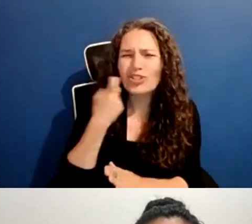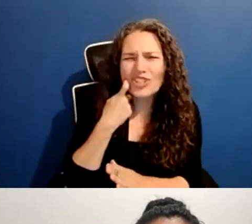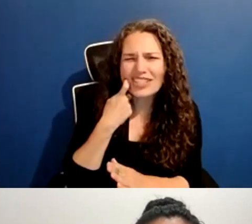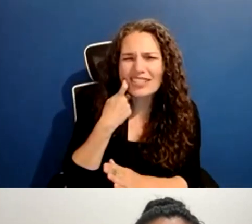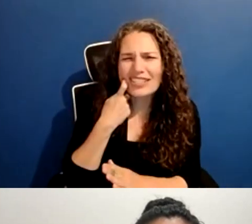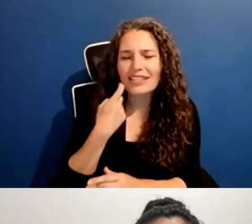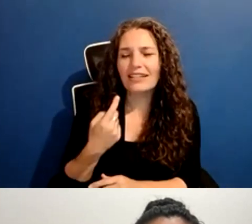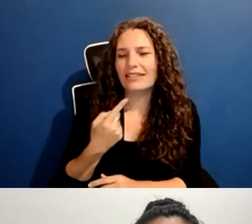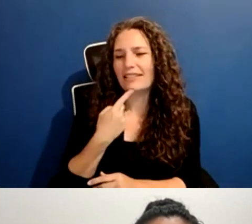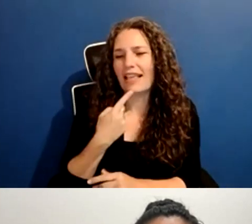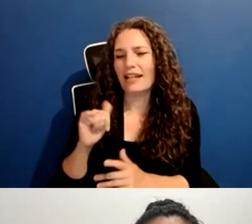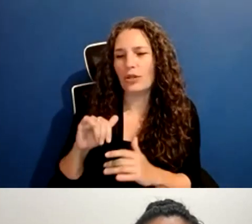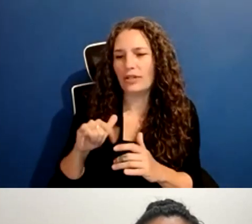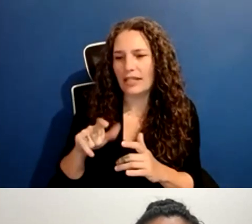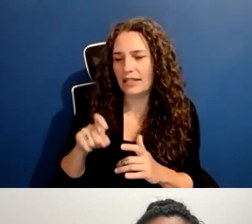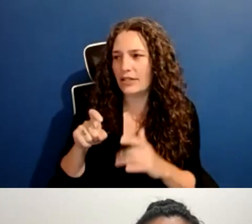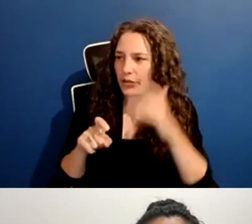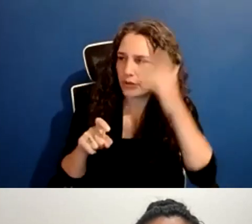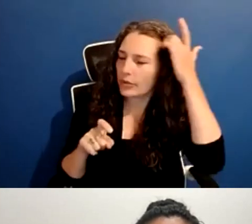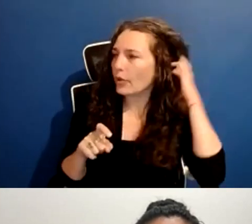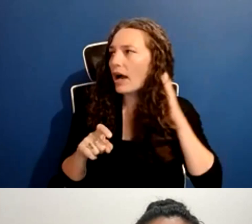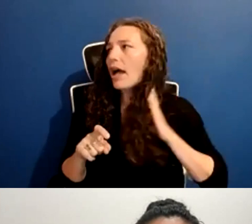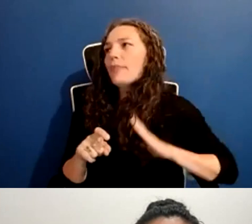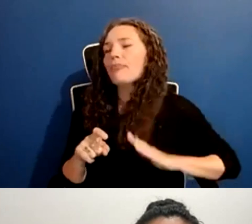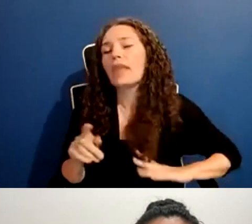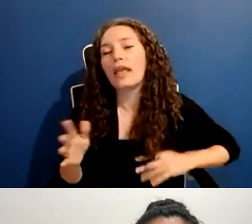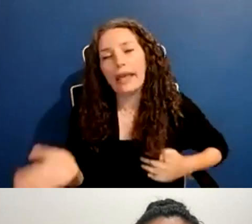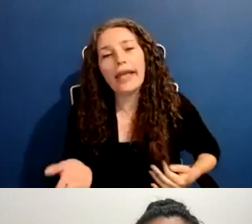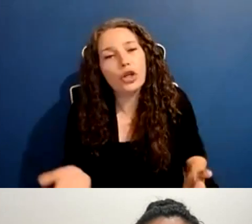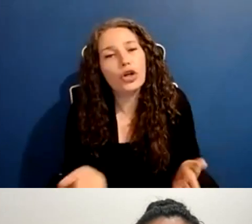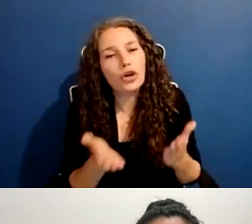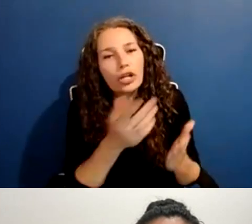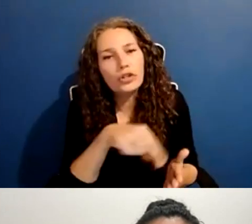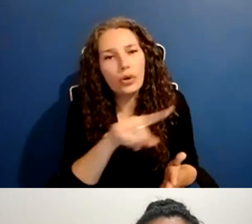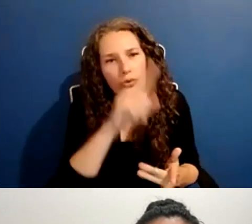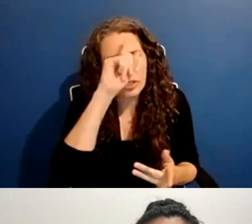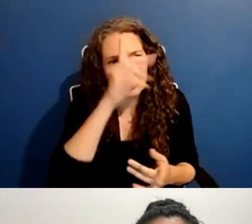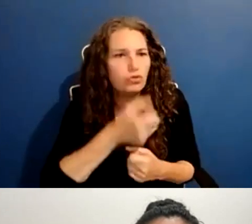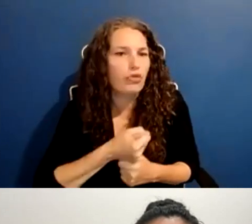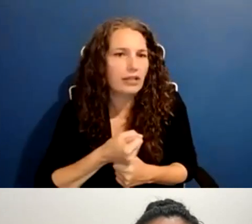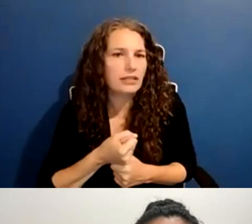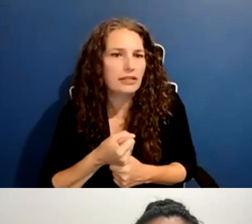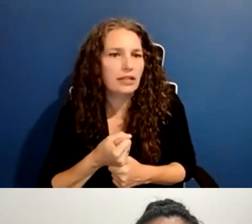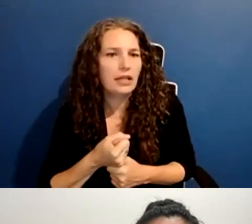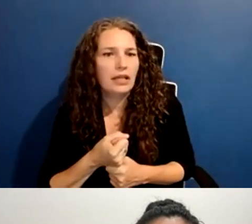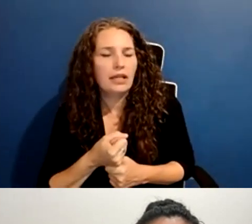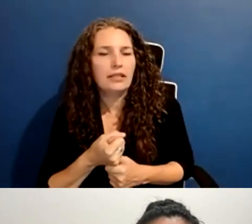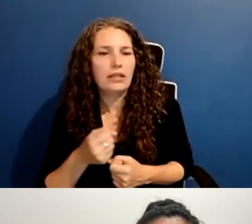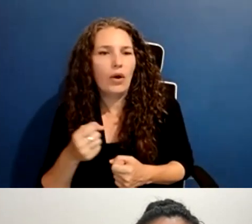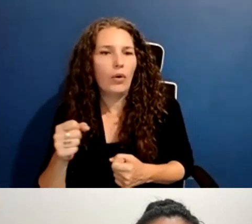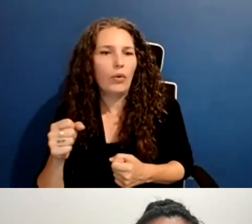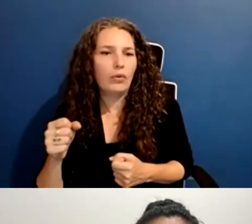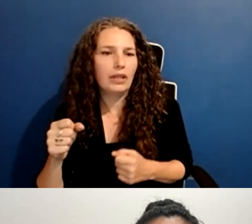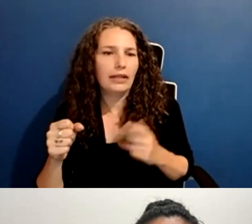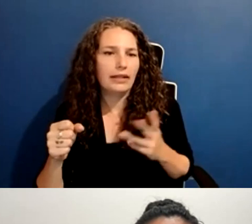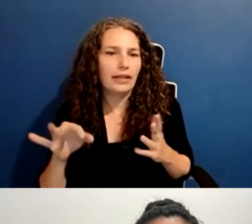trust in you as filmmakers and for the project. So as background, Rajvi is somebody, um, that has been, is producing